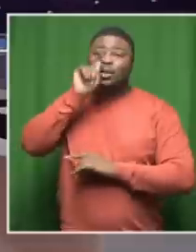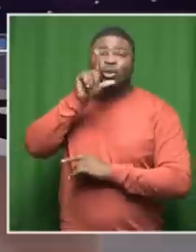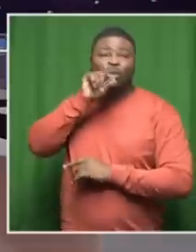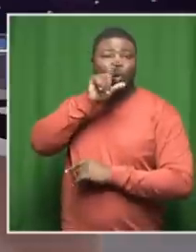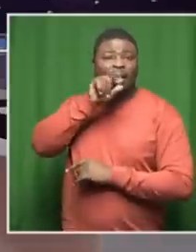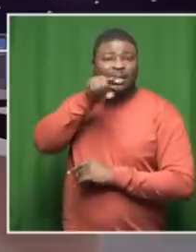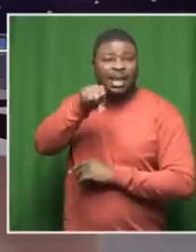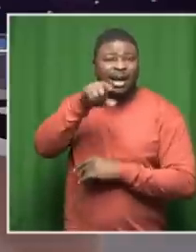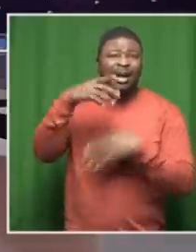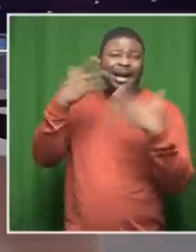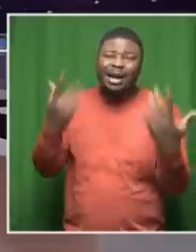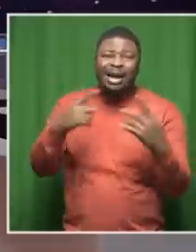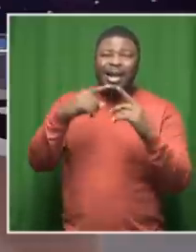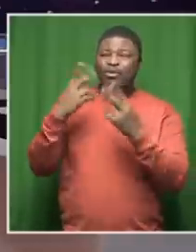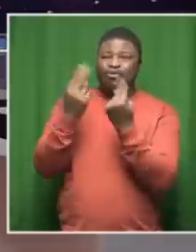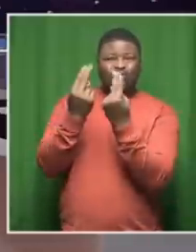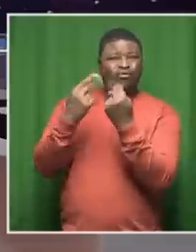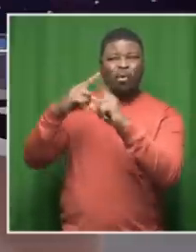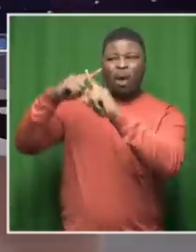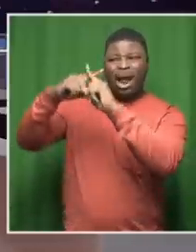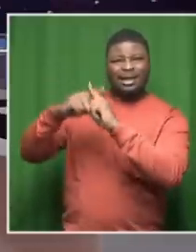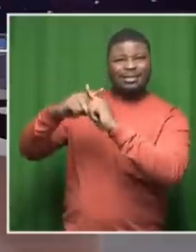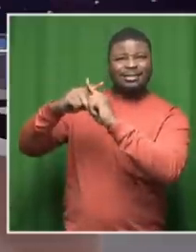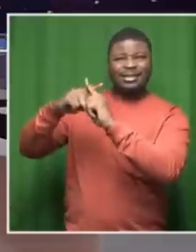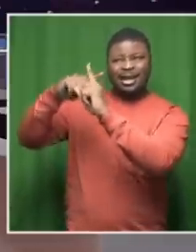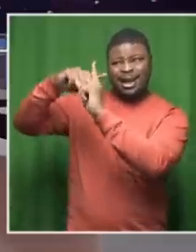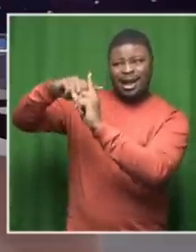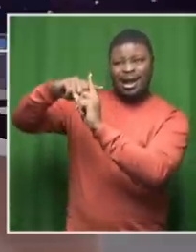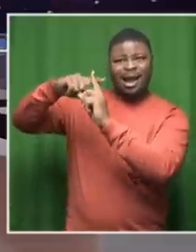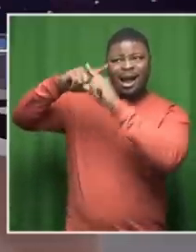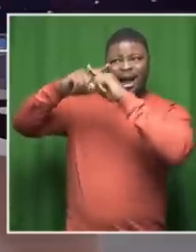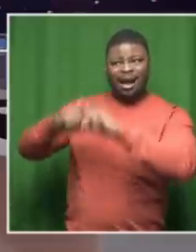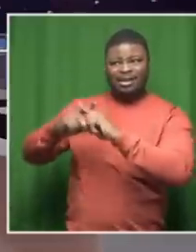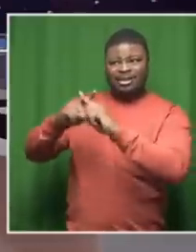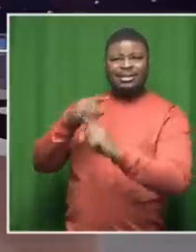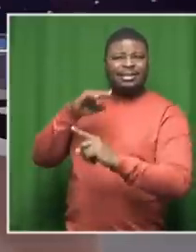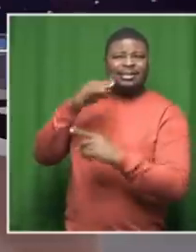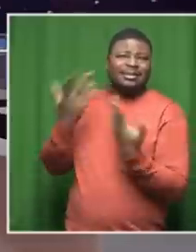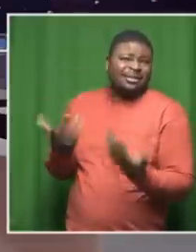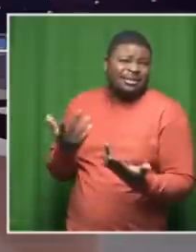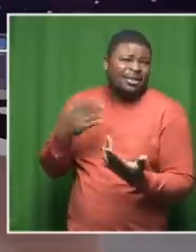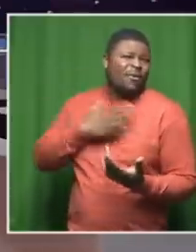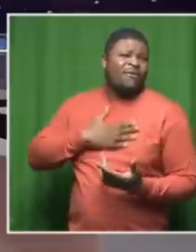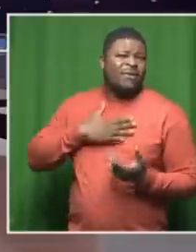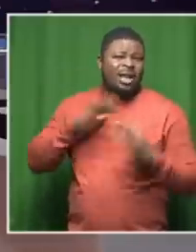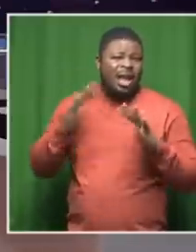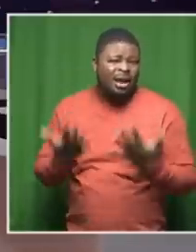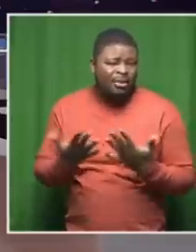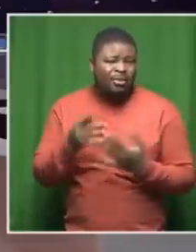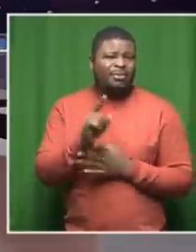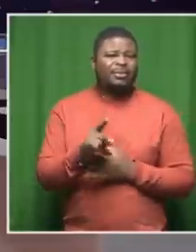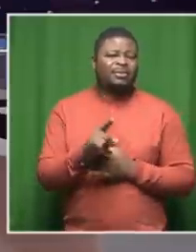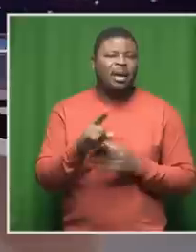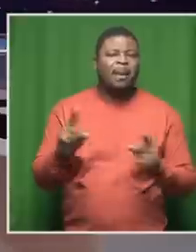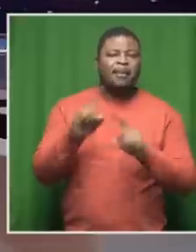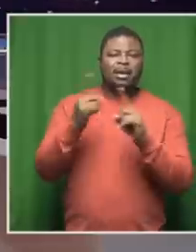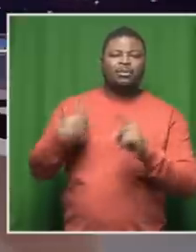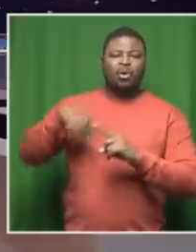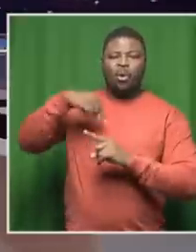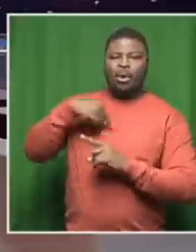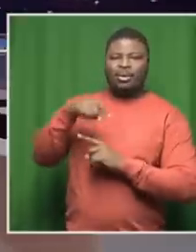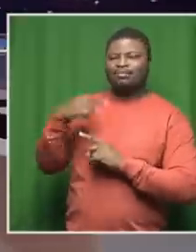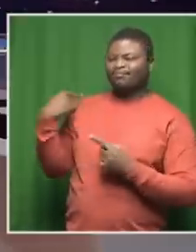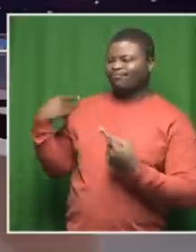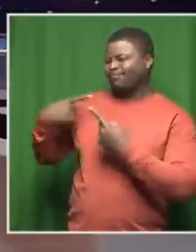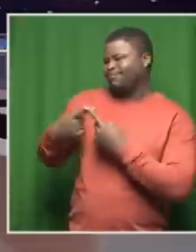really didn't so so that's that's that's social media that's twitter but i i know it's something that we've sort of stayed away from for a